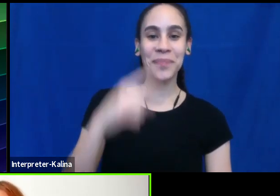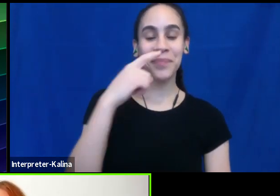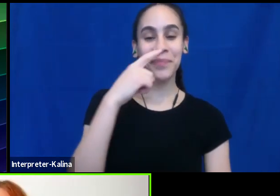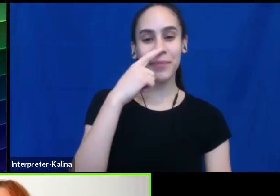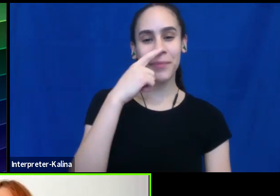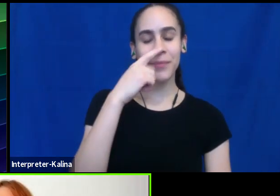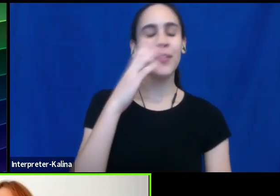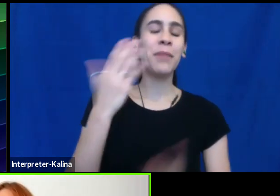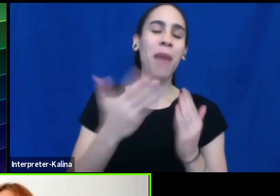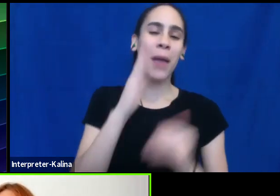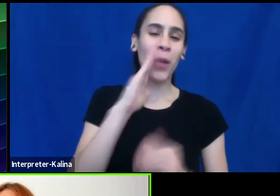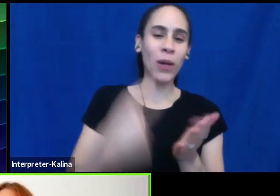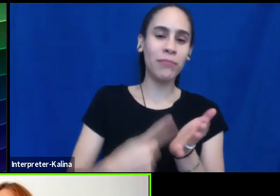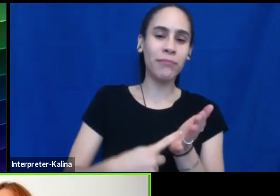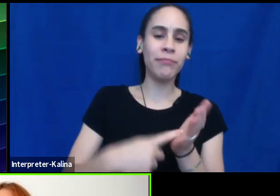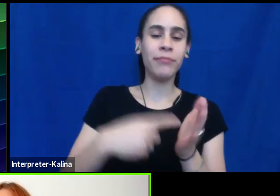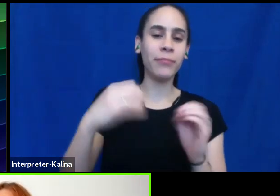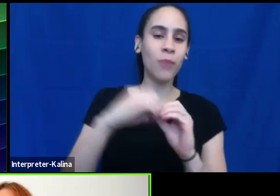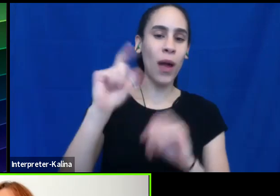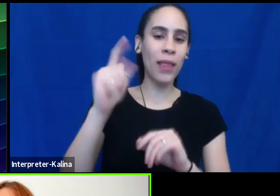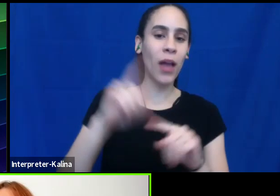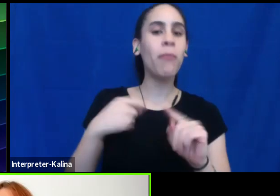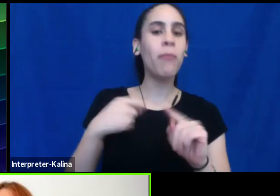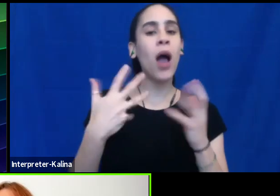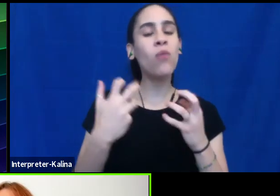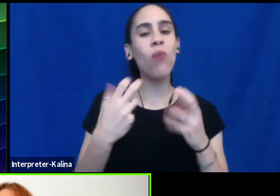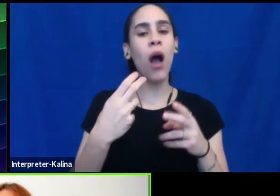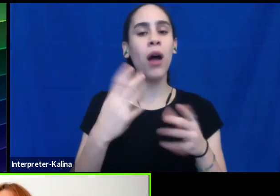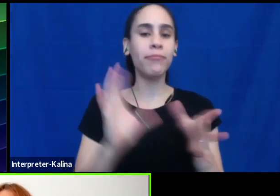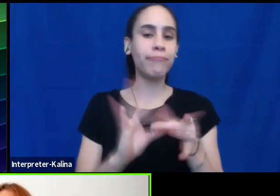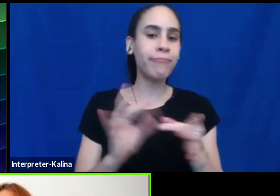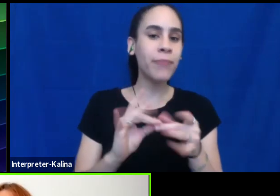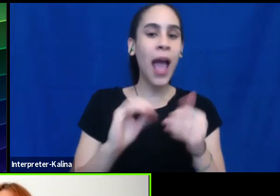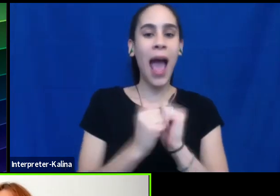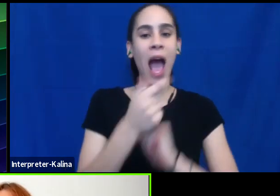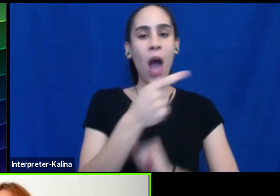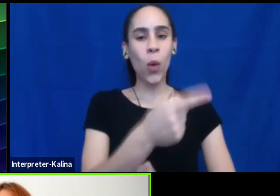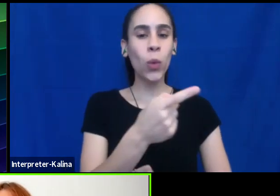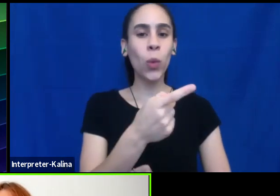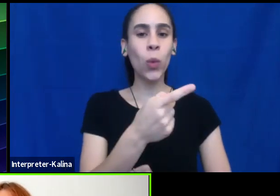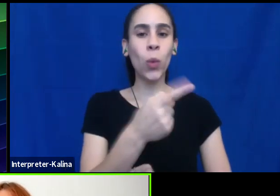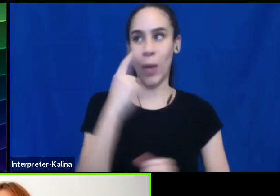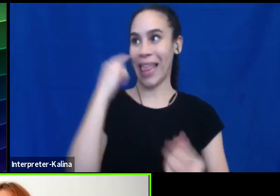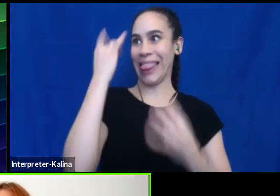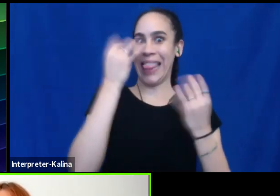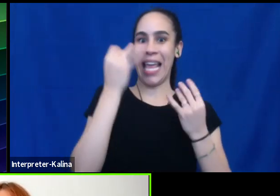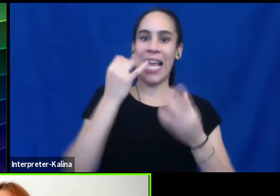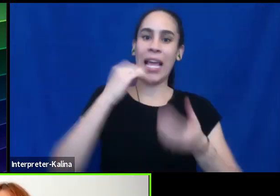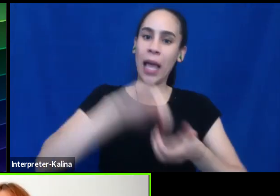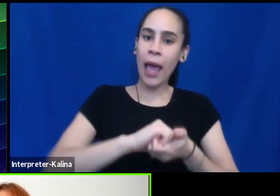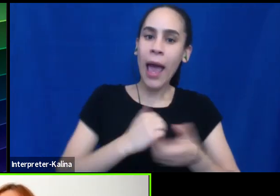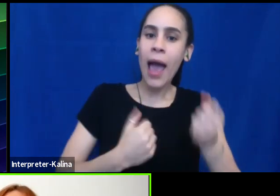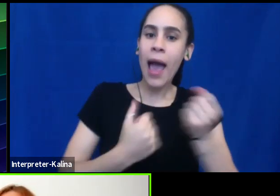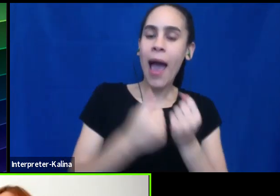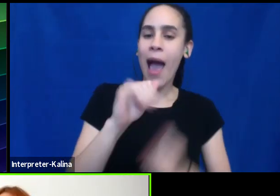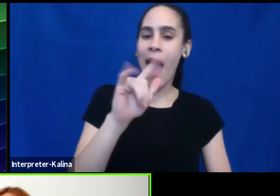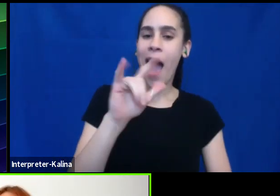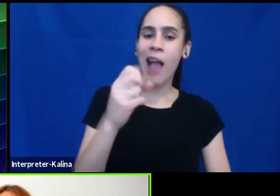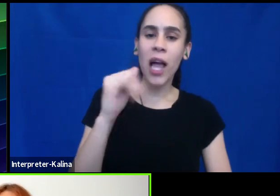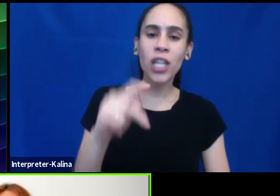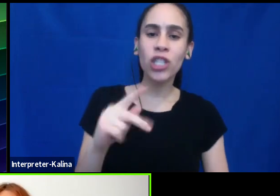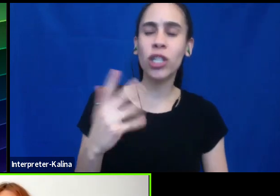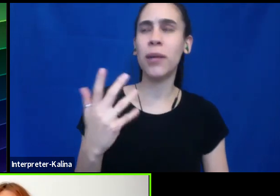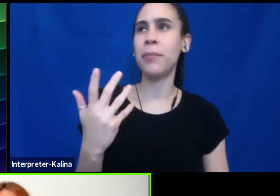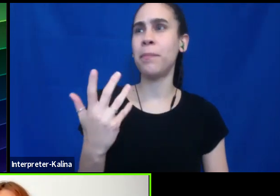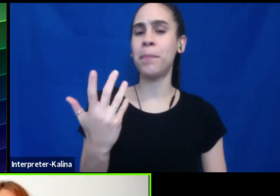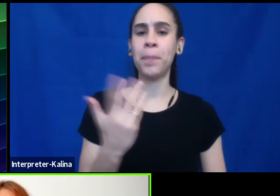more later, but I do want to talk a little bit about how you, how you think about allyship. What are some of the things that, well, maybe what are some